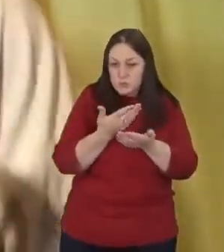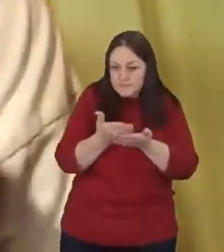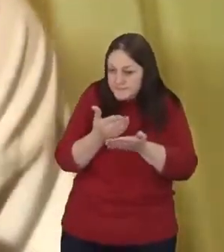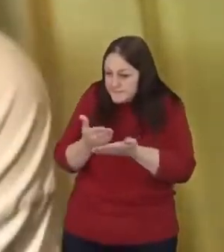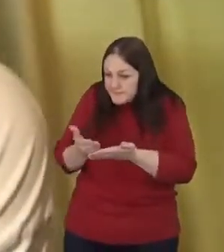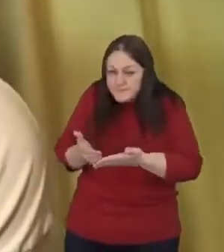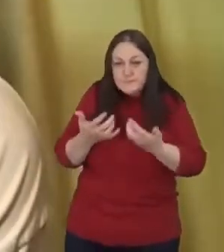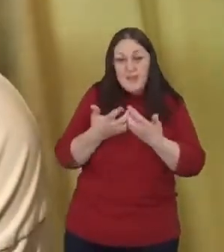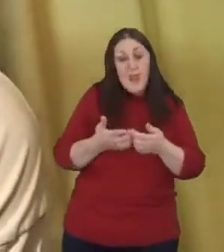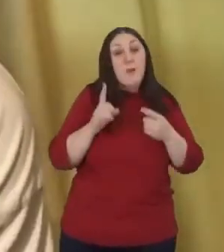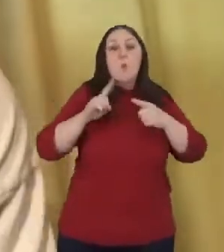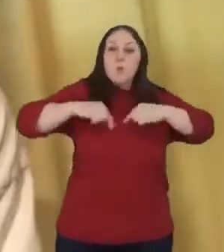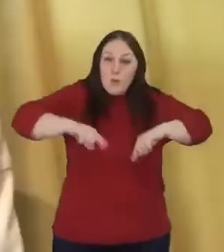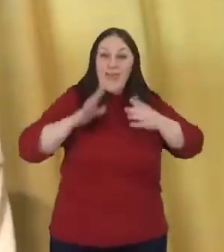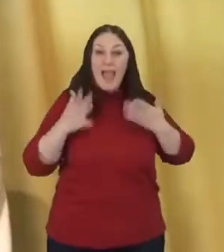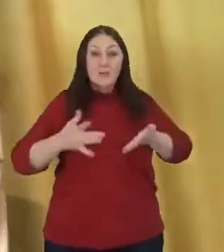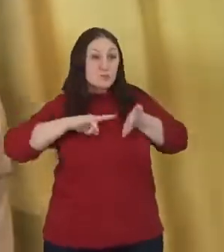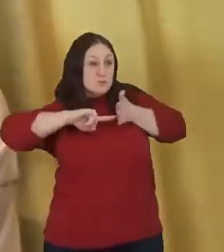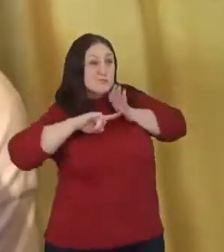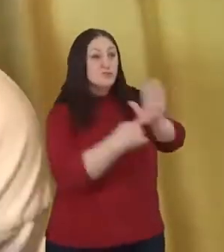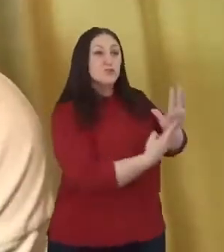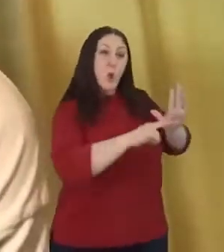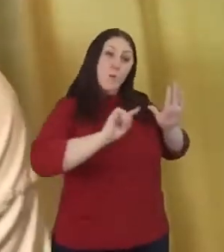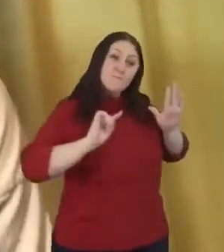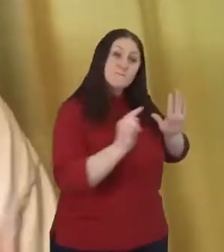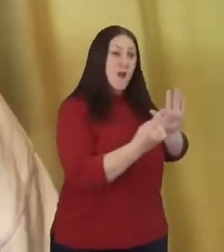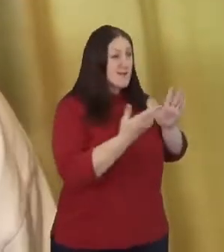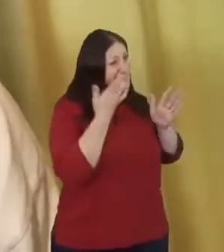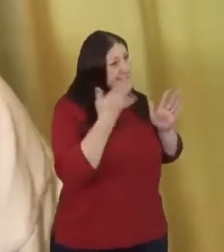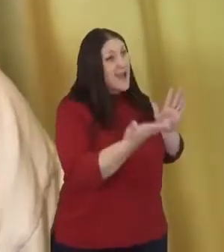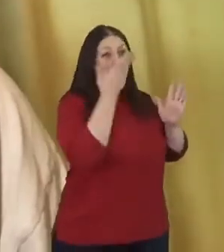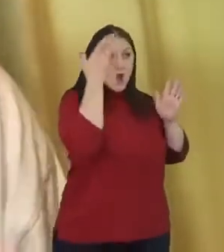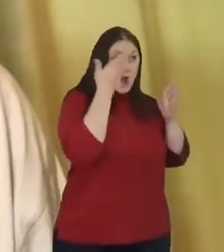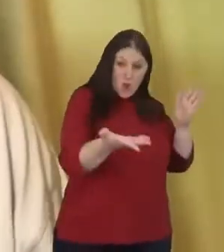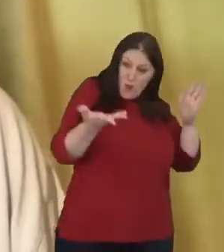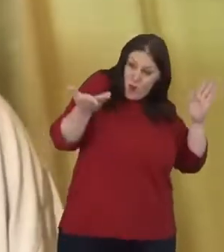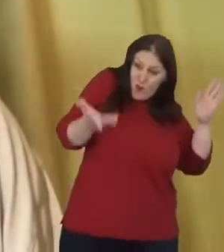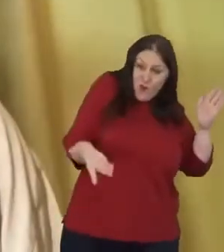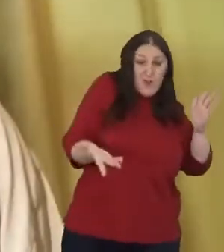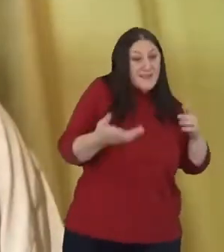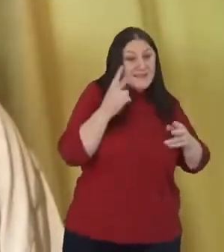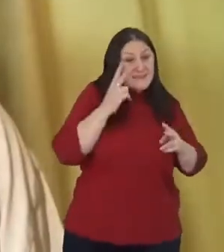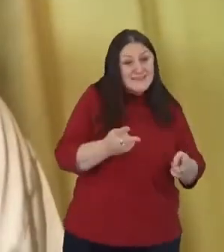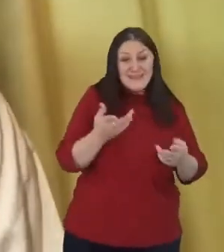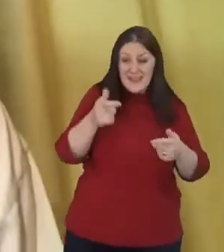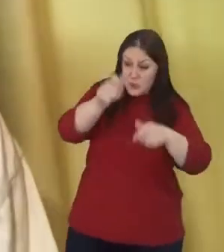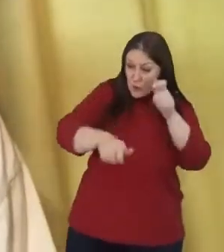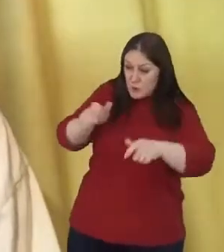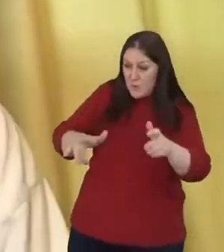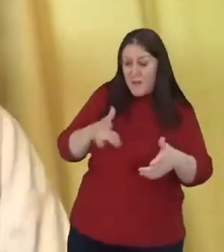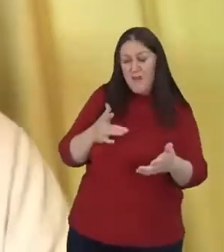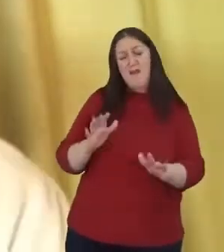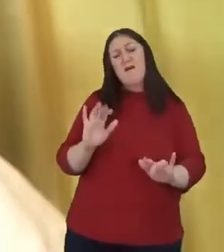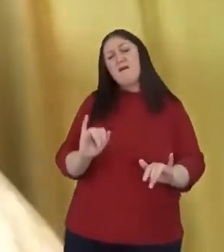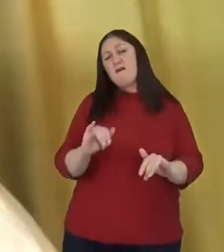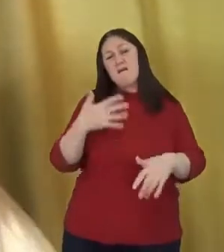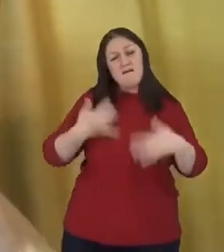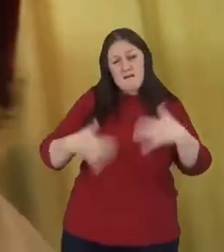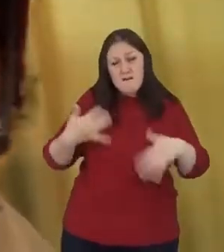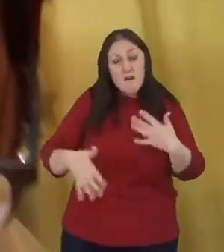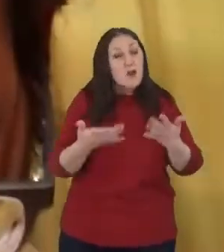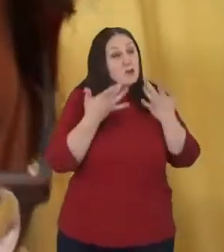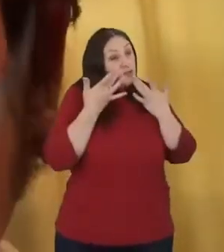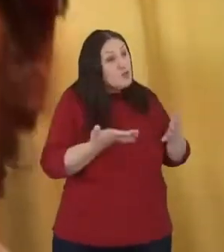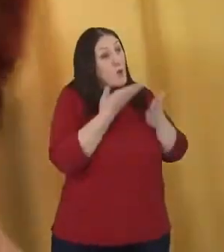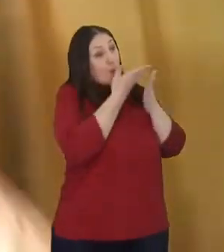expose the injustice so that people can see the, the human lives that are at stake, right? That we can begin to,